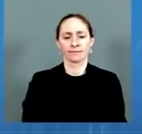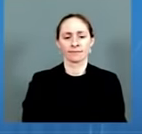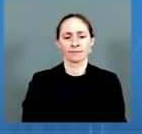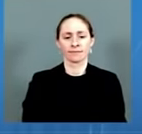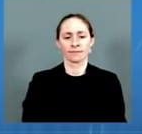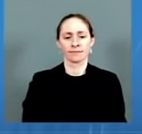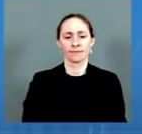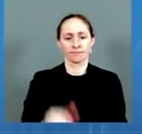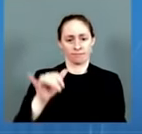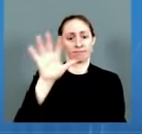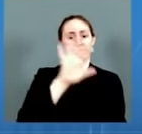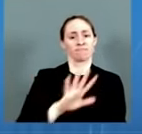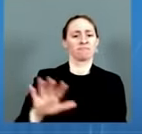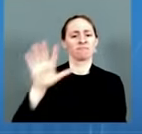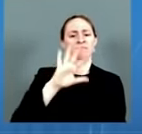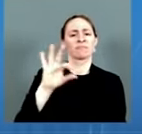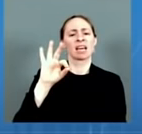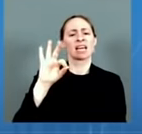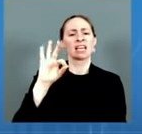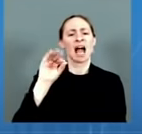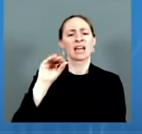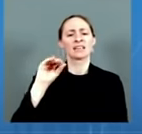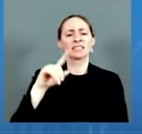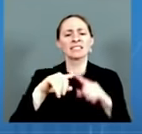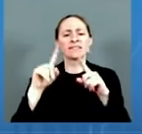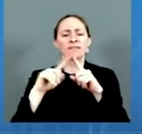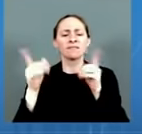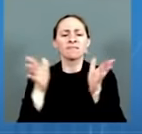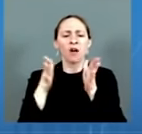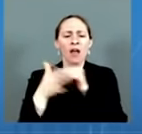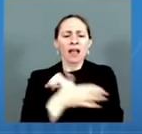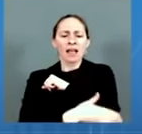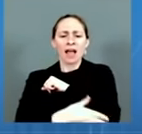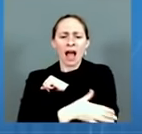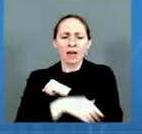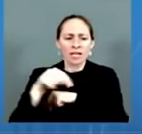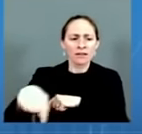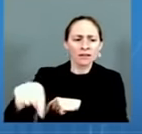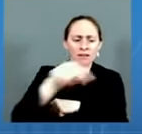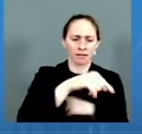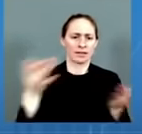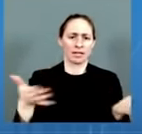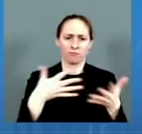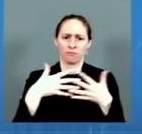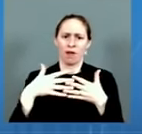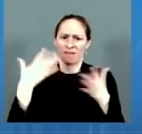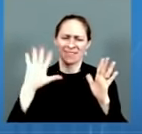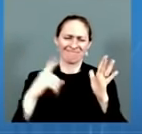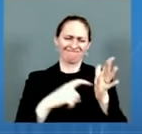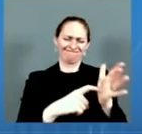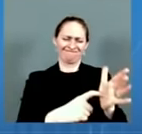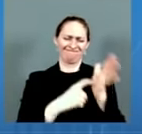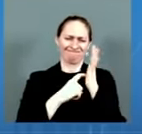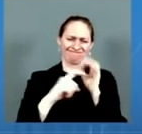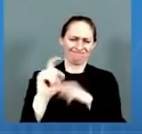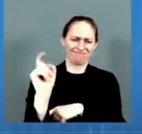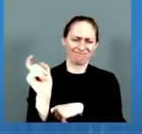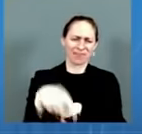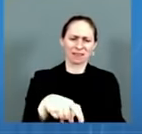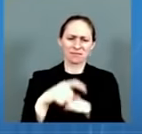critical for those who are most vulnerable, including seniors, pregnant people, and those who are immunocompromised.